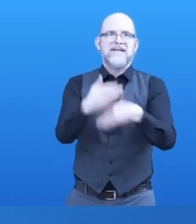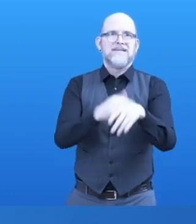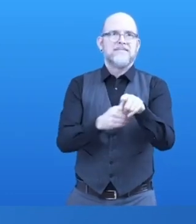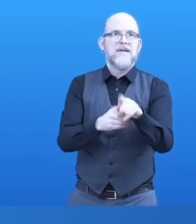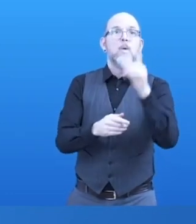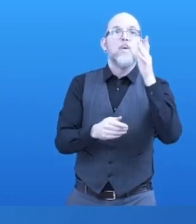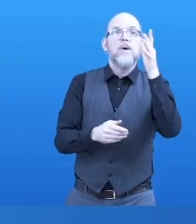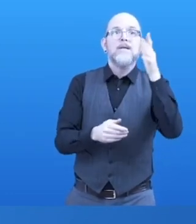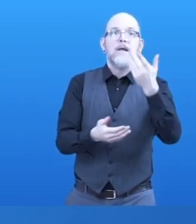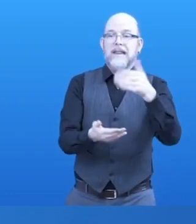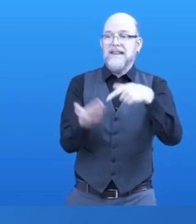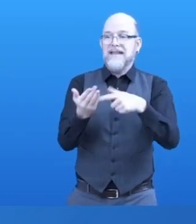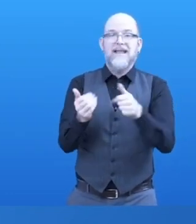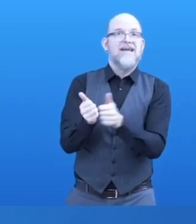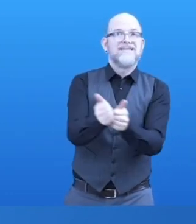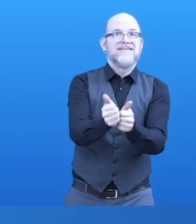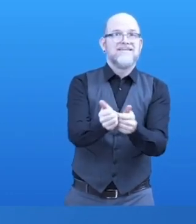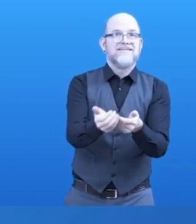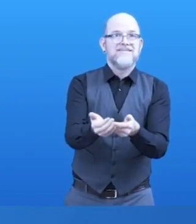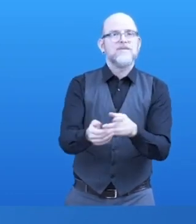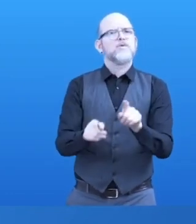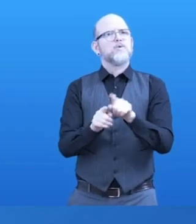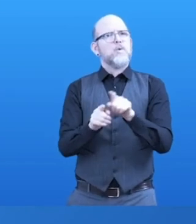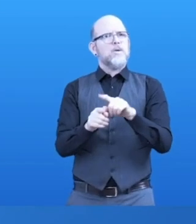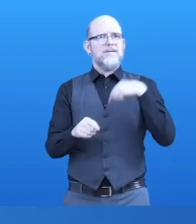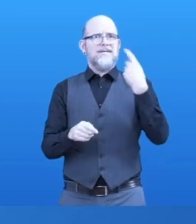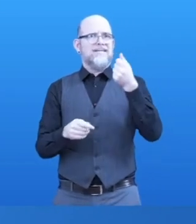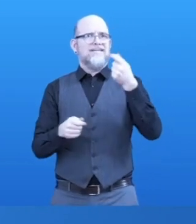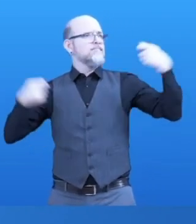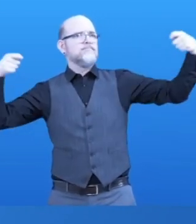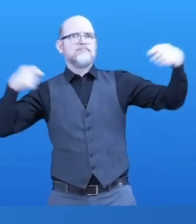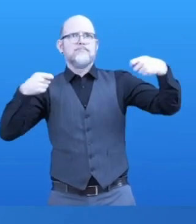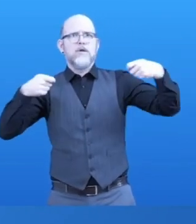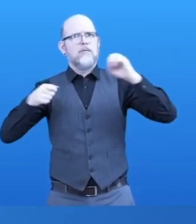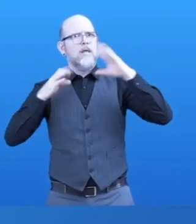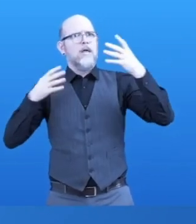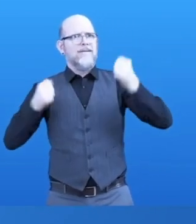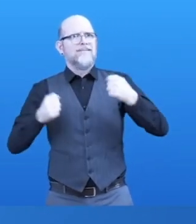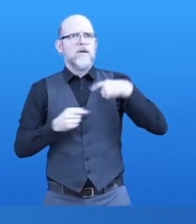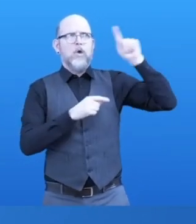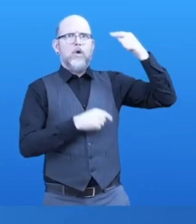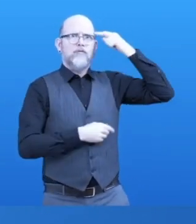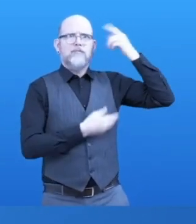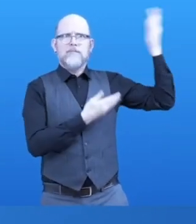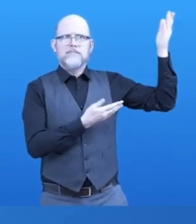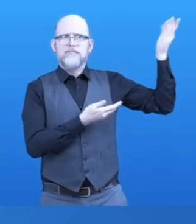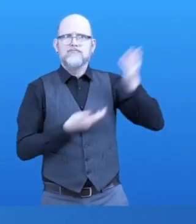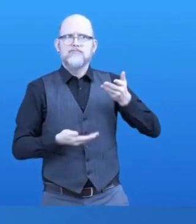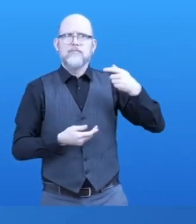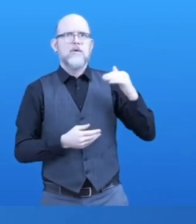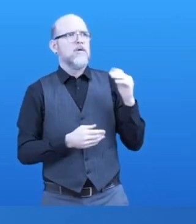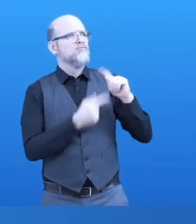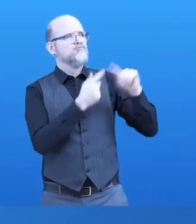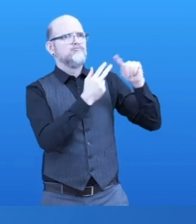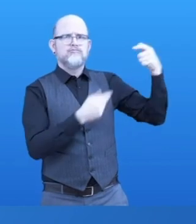Tech Abel also collaborates with healthcare agencies in areas where we can better serve persons with disabilities from both the social and the healthcare